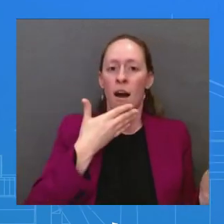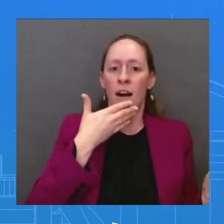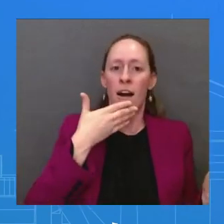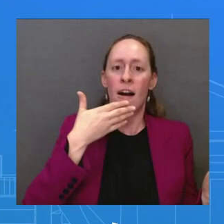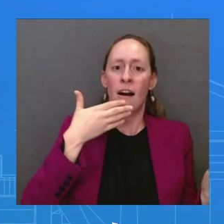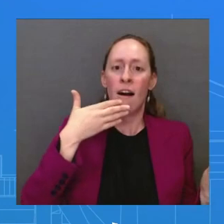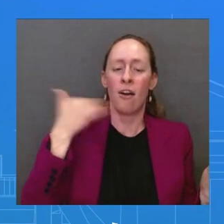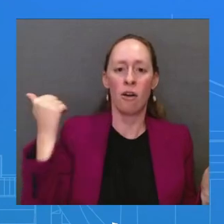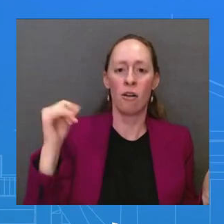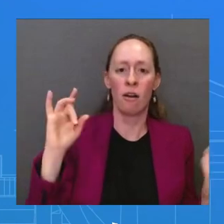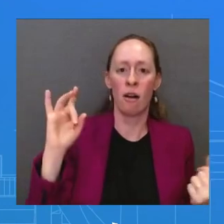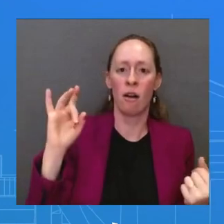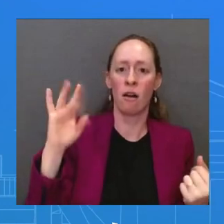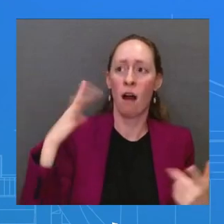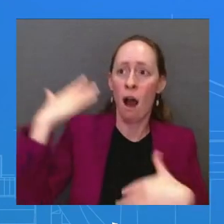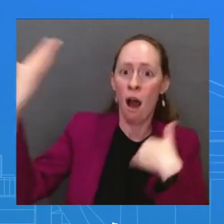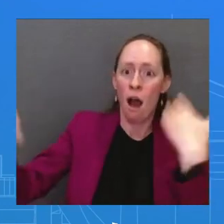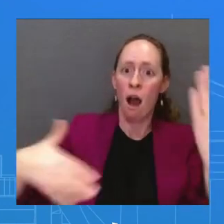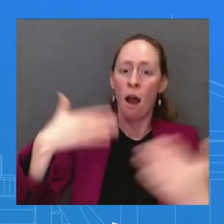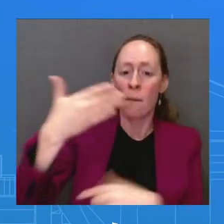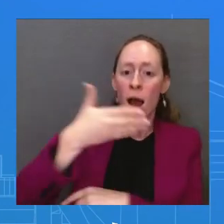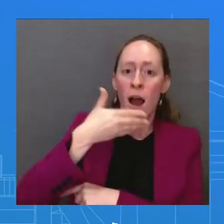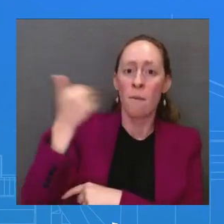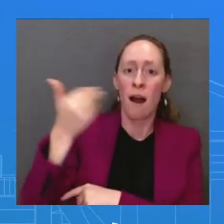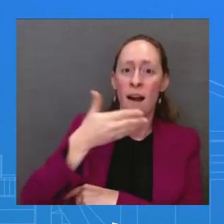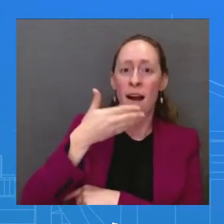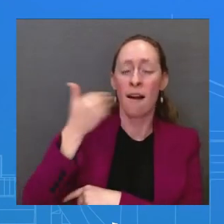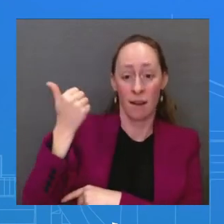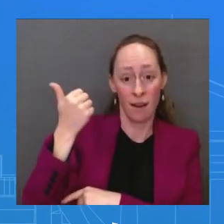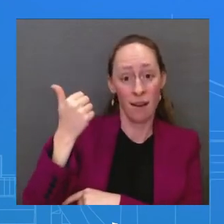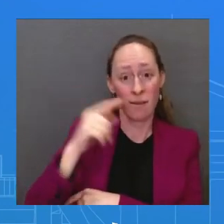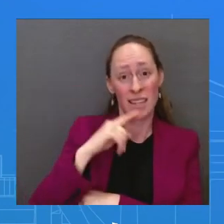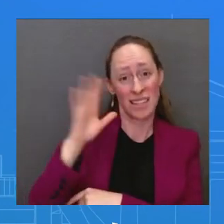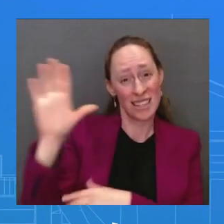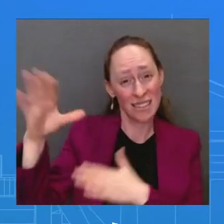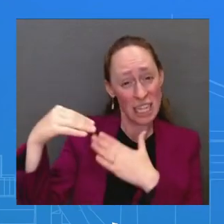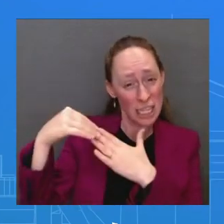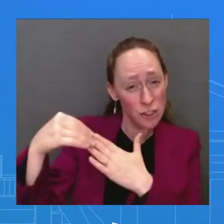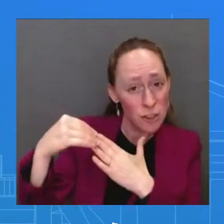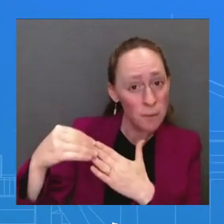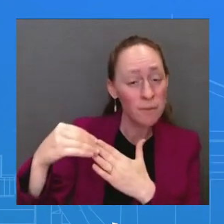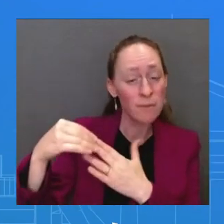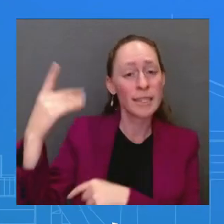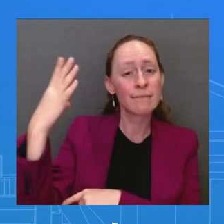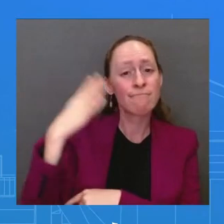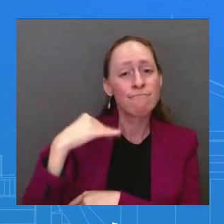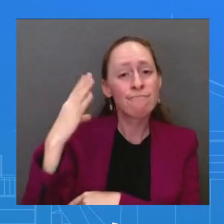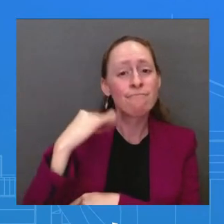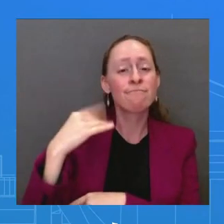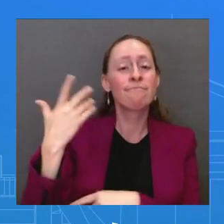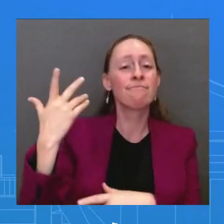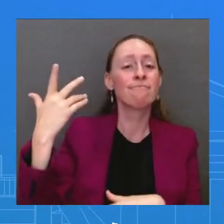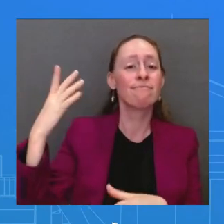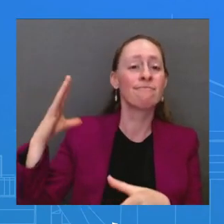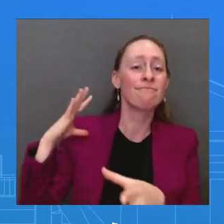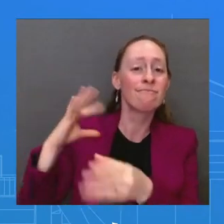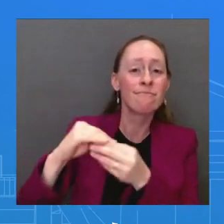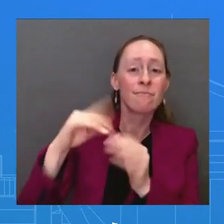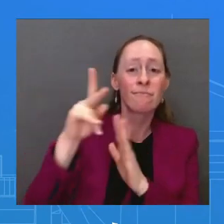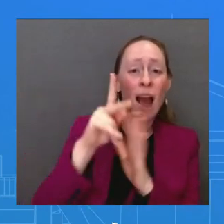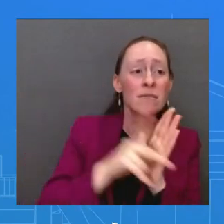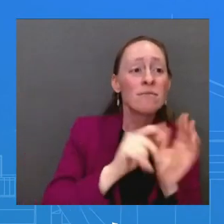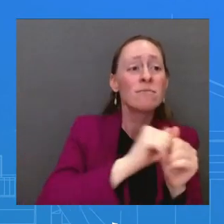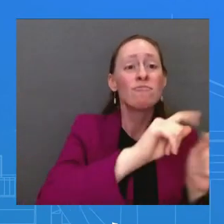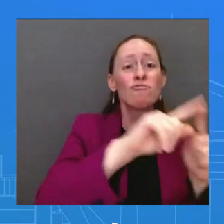rallying the world around Ukraine, as you just heard from our national security advisor, who laid out in really good